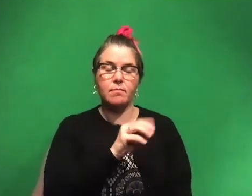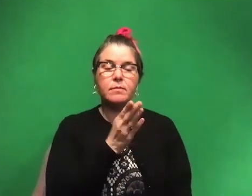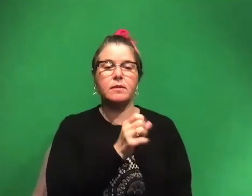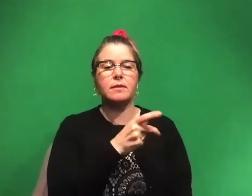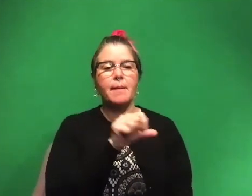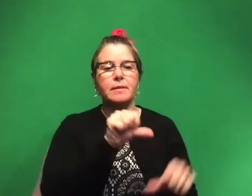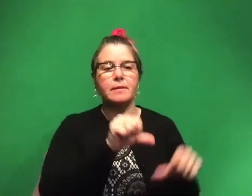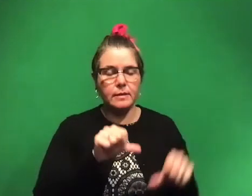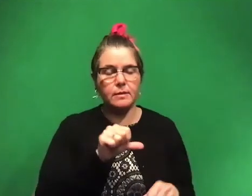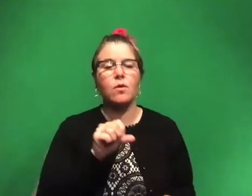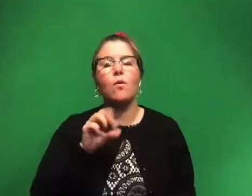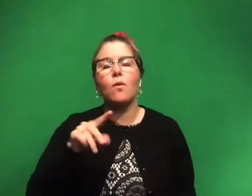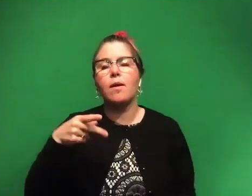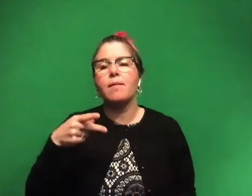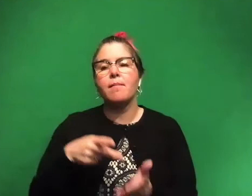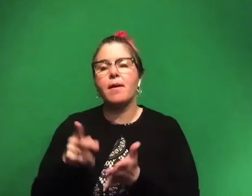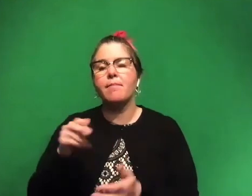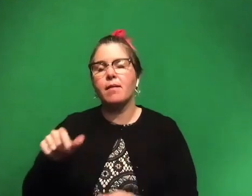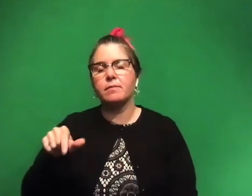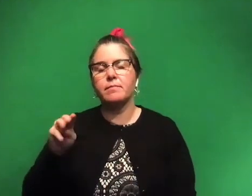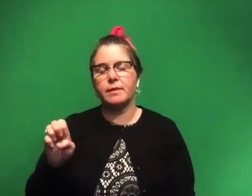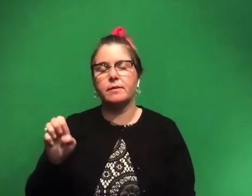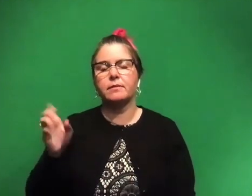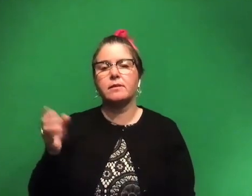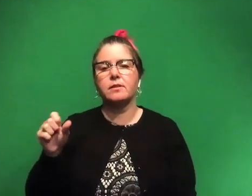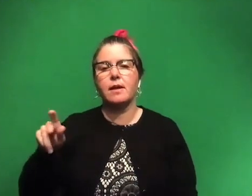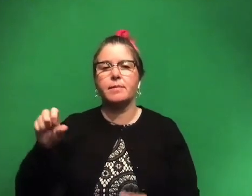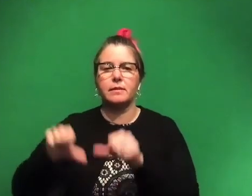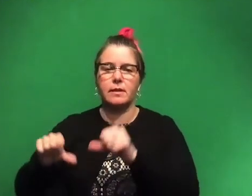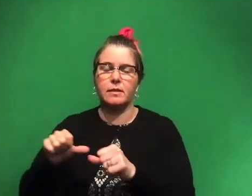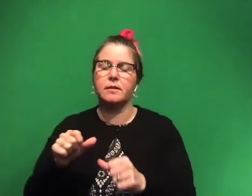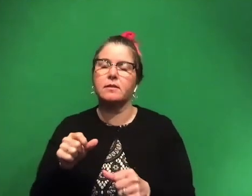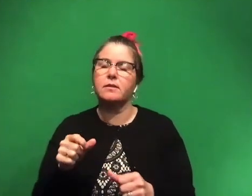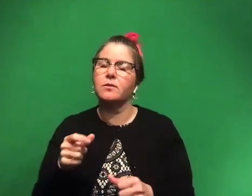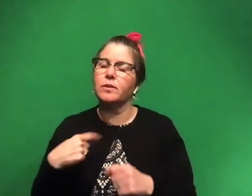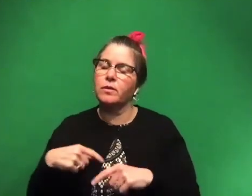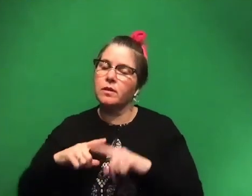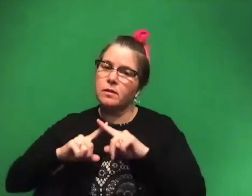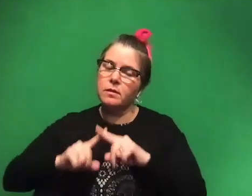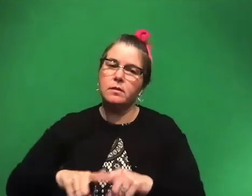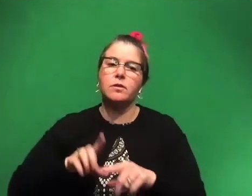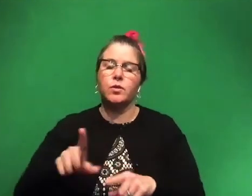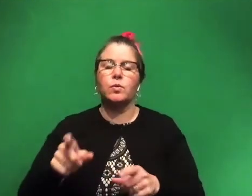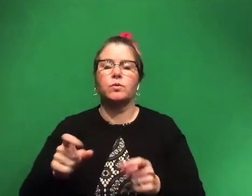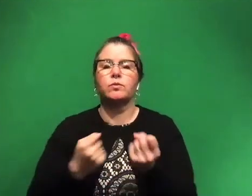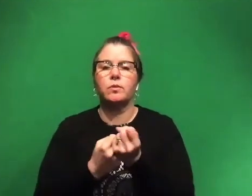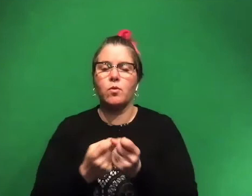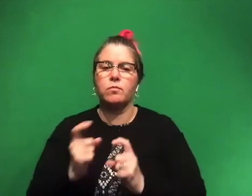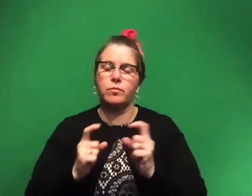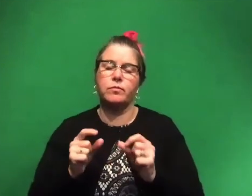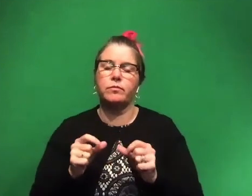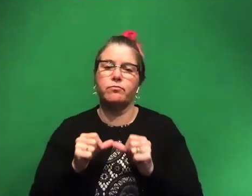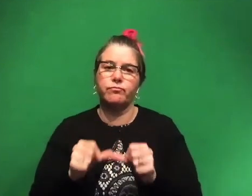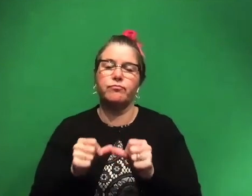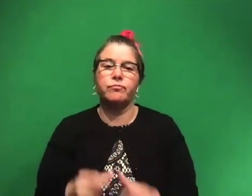skypeascientist or paypal.me slash skypeascientist, we totally rely on, uh, your support to exist. Um,